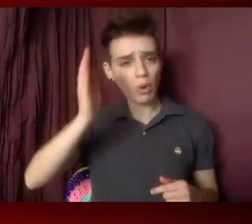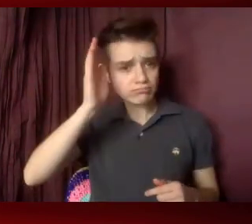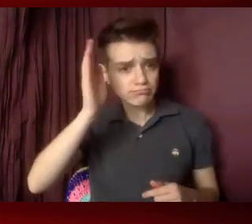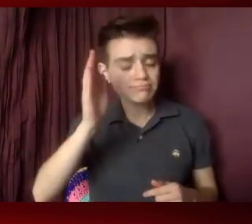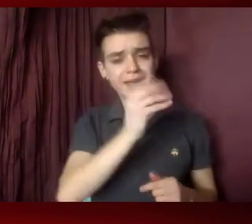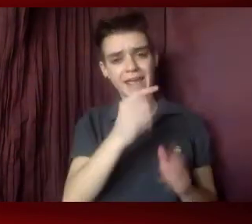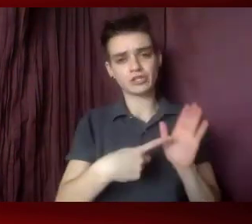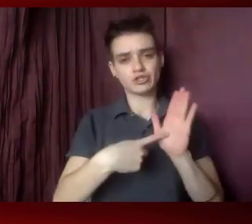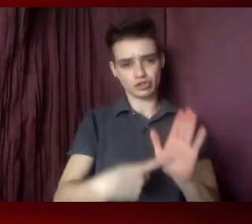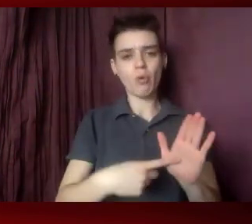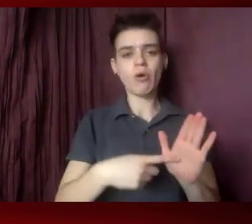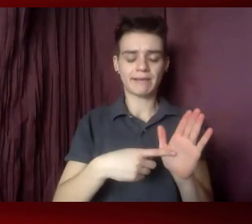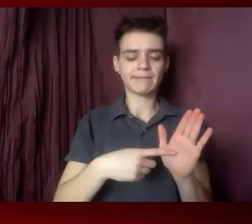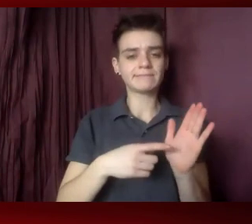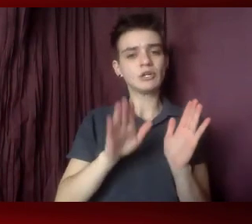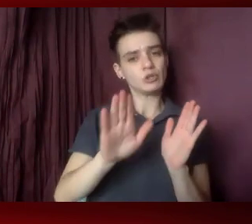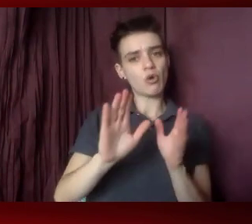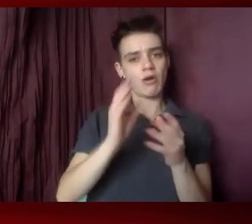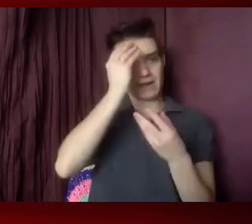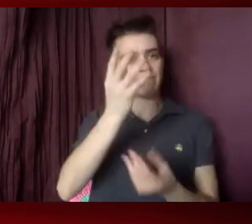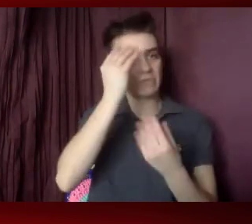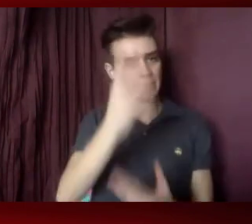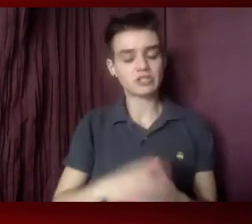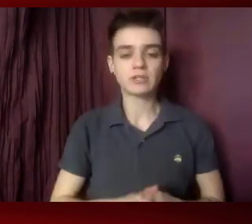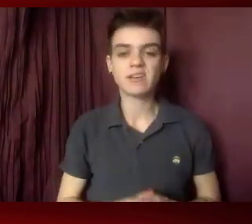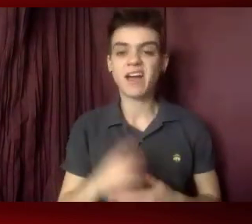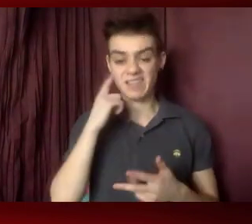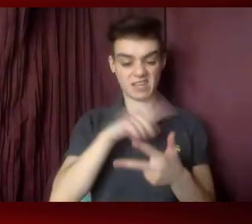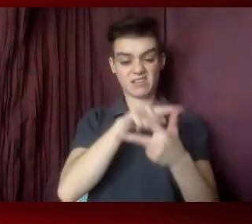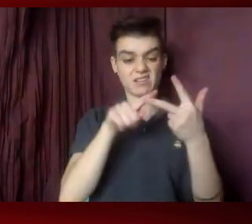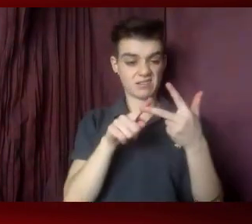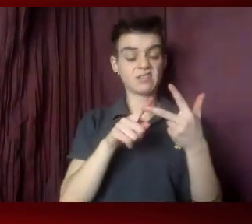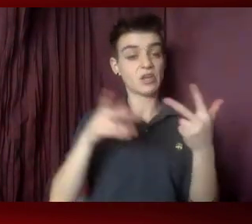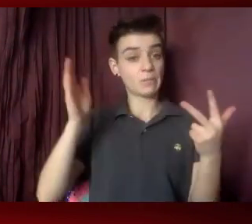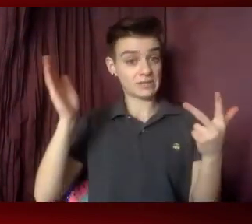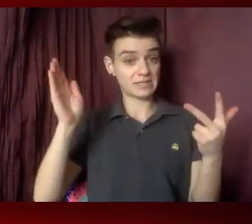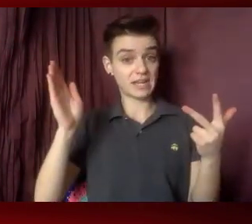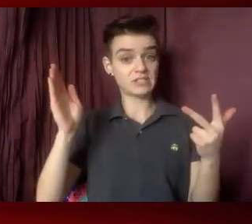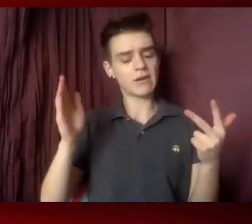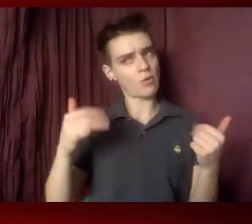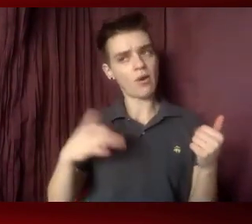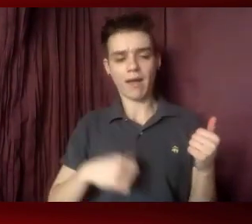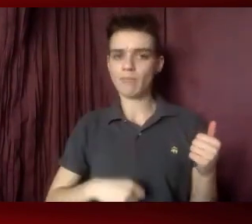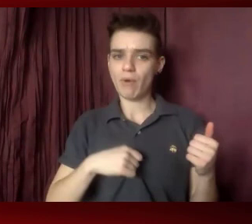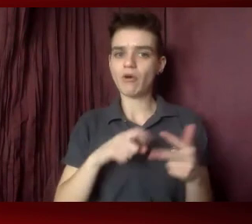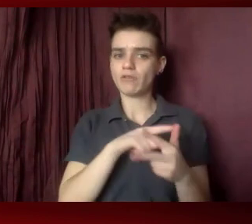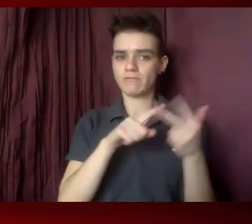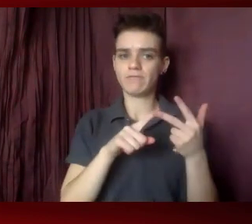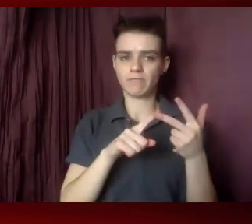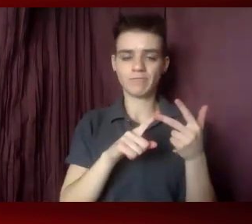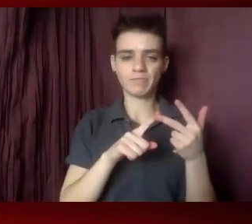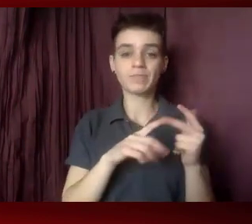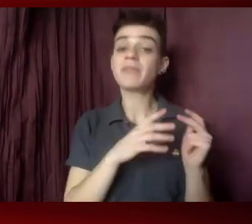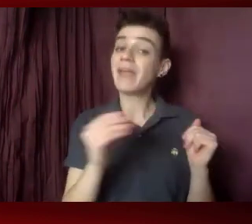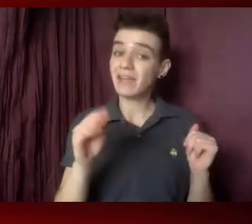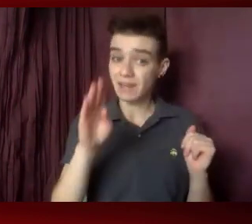respective briefs. I think all of the briefs, I'm really proud of the way that the briefs have turned out. And I know that in past